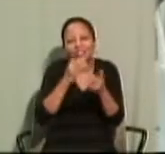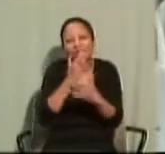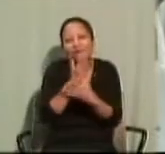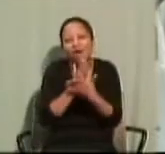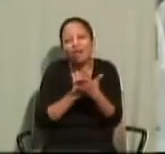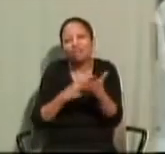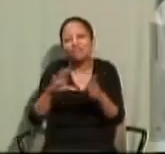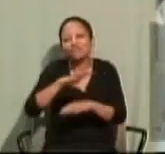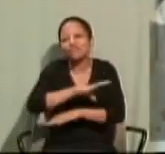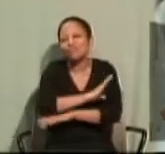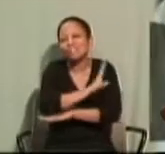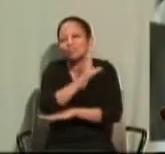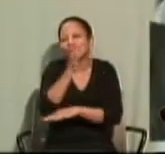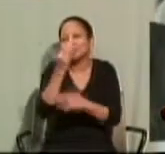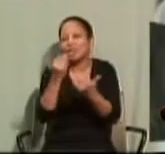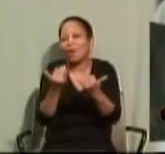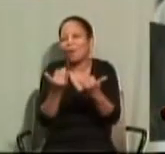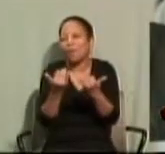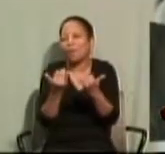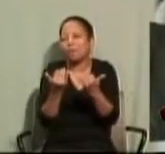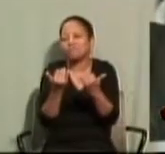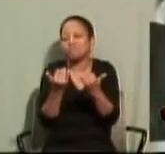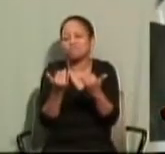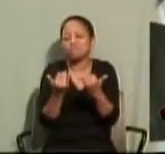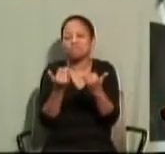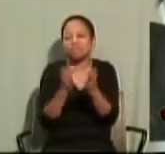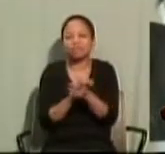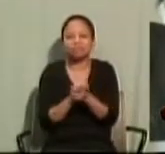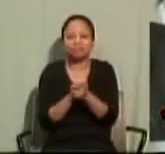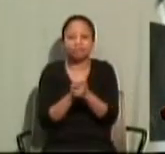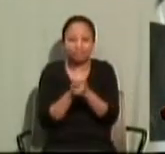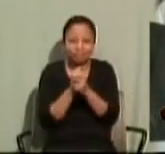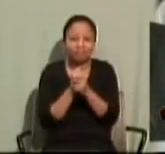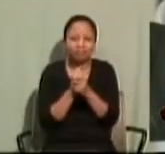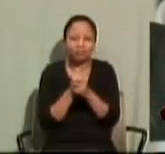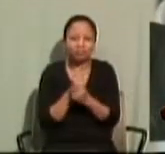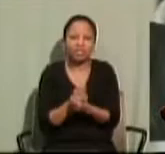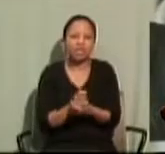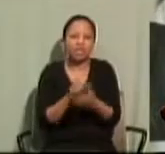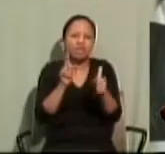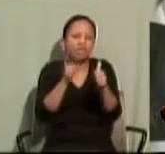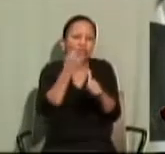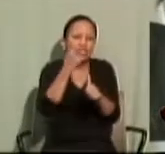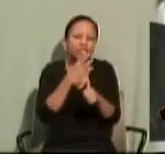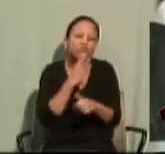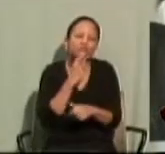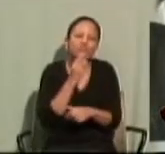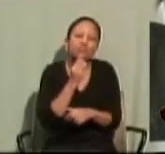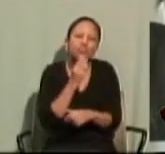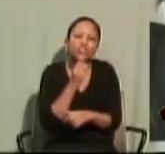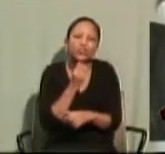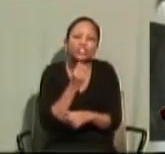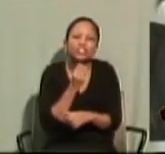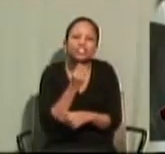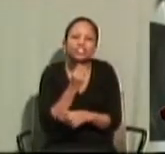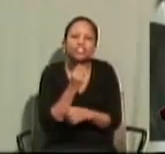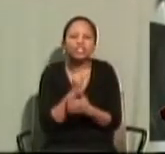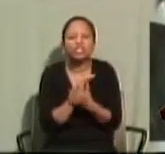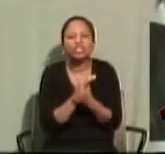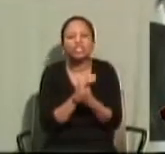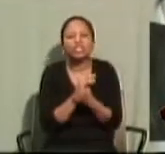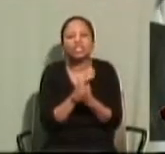So let us look at this Jewish inheritance. We are told in the Old Testament